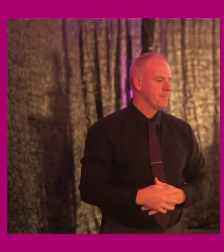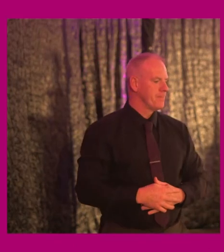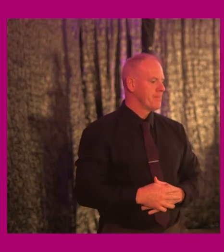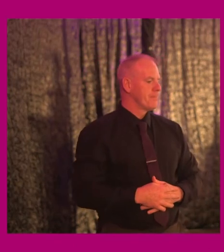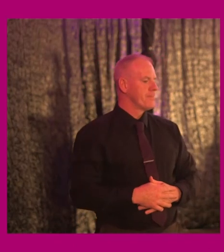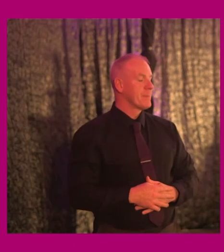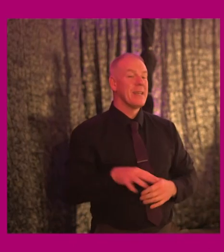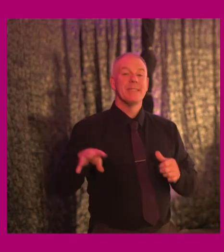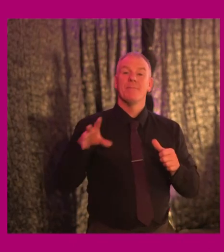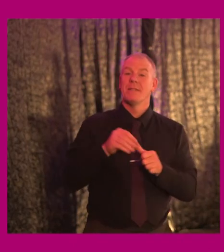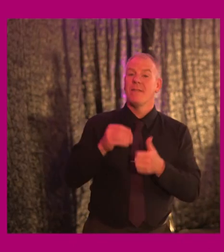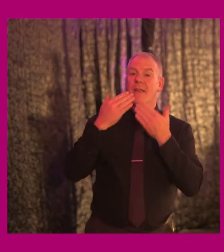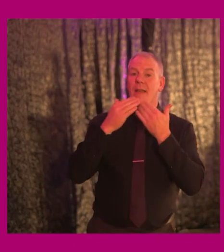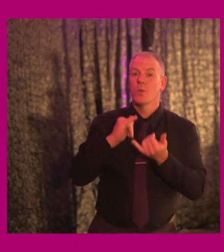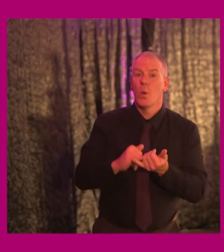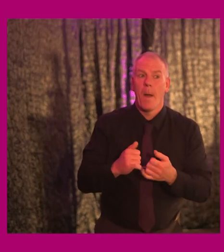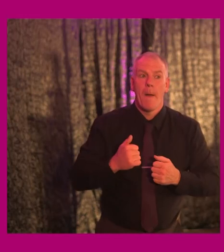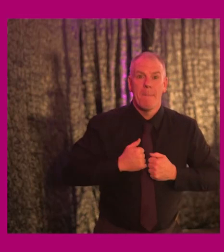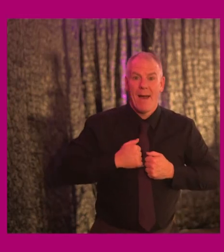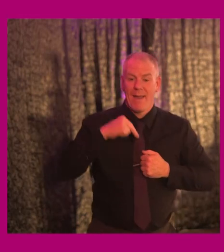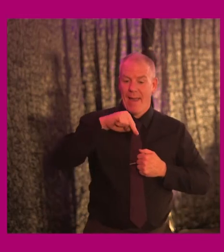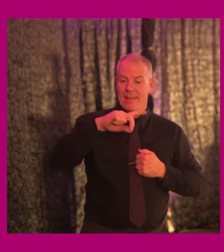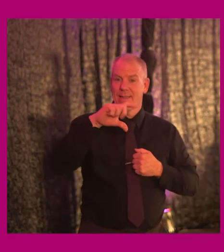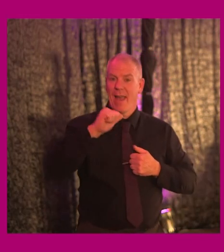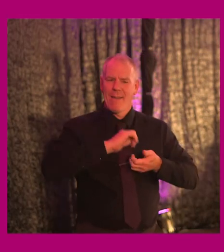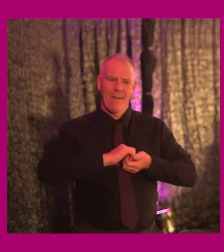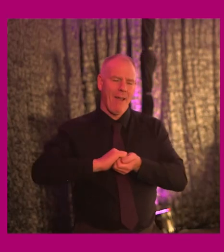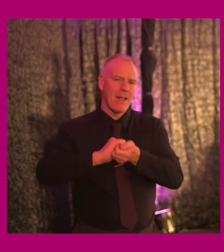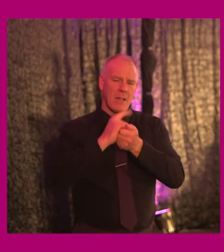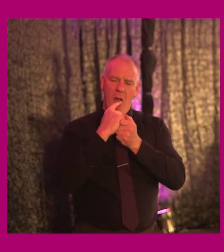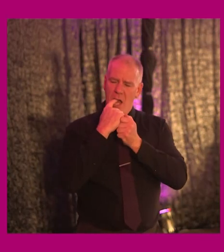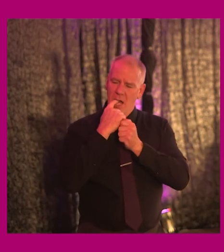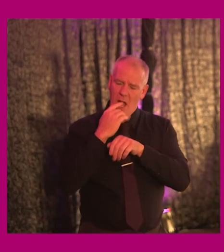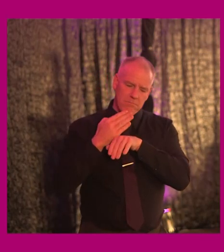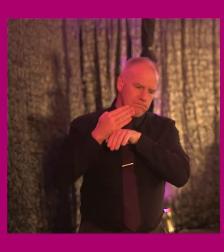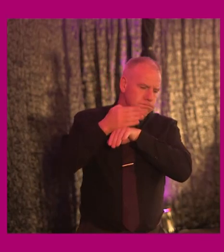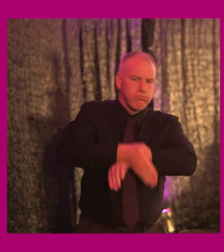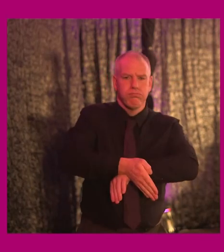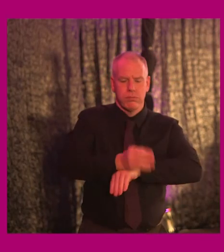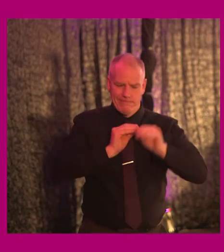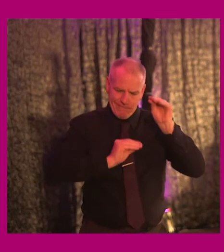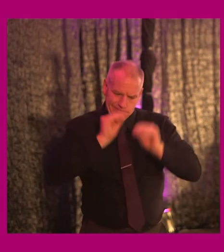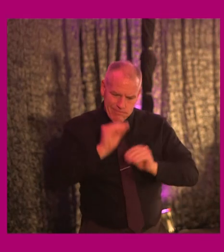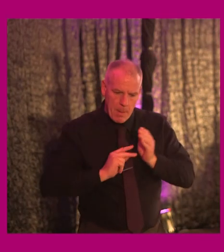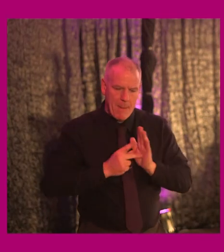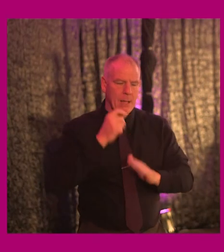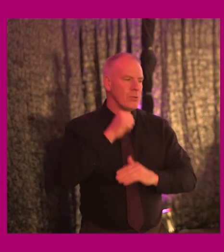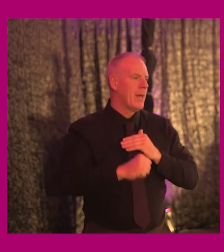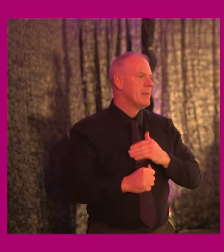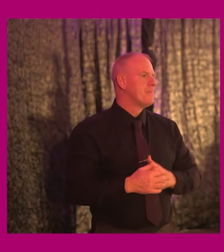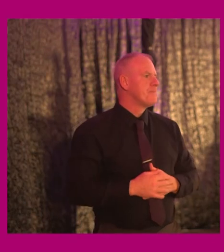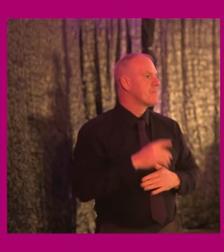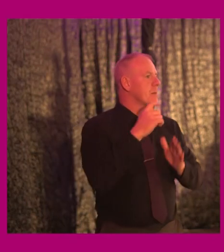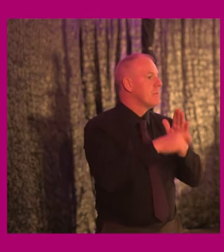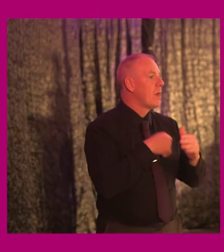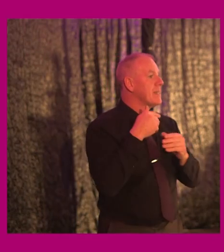But in particular, I want to thank my NDA colleagues who've put such a huge amount of work into organizing today. Uh, so the project